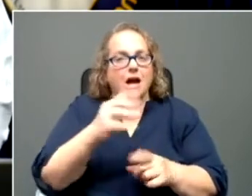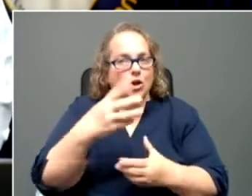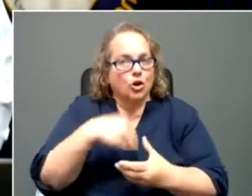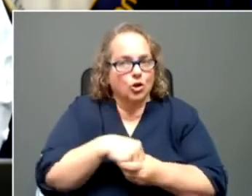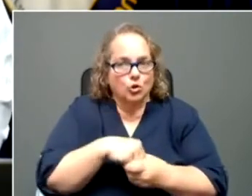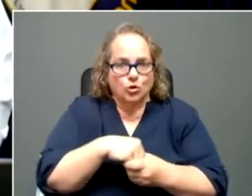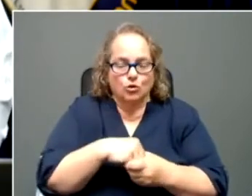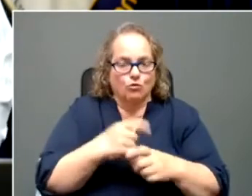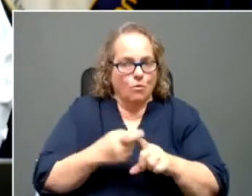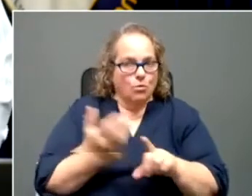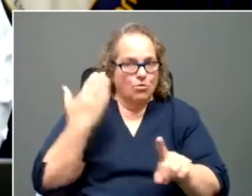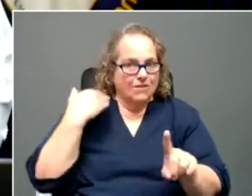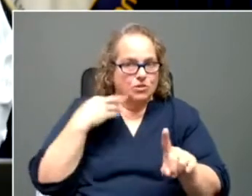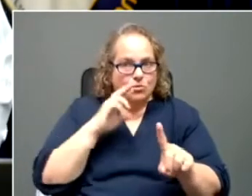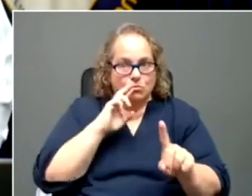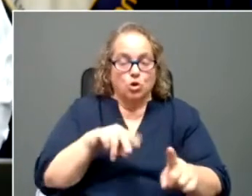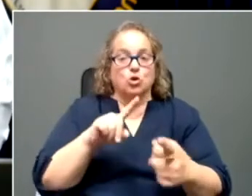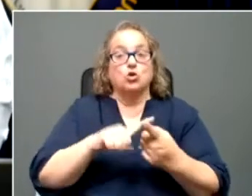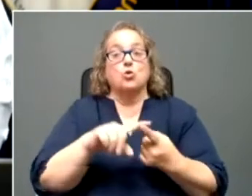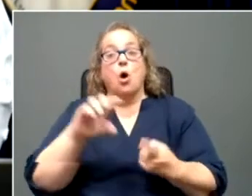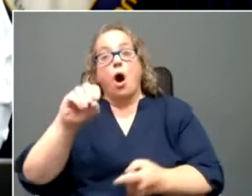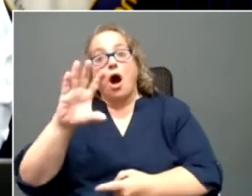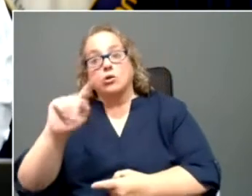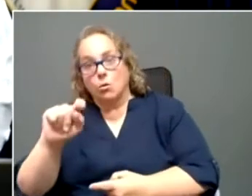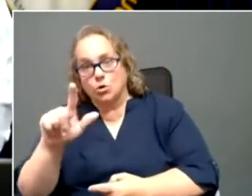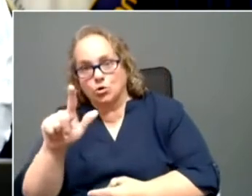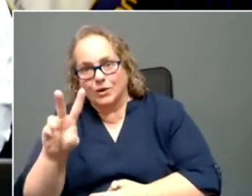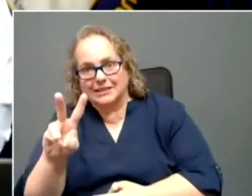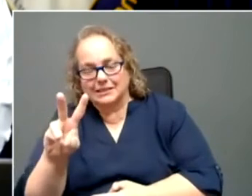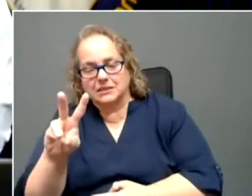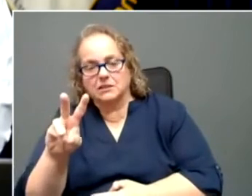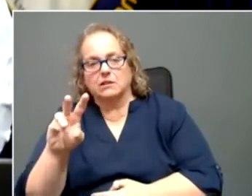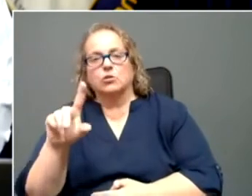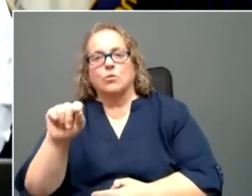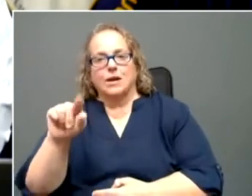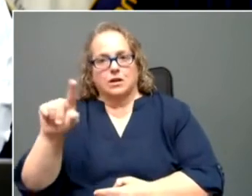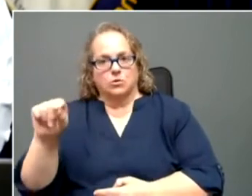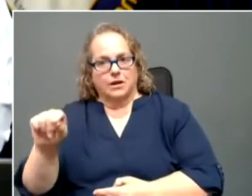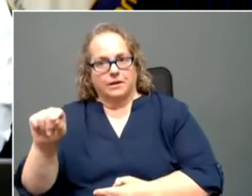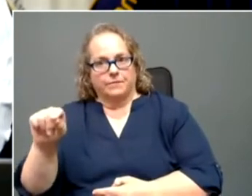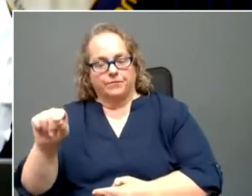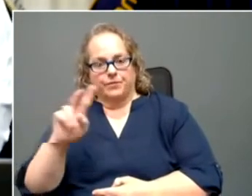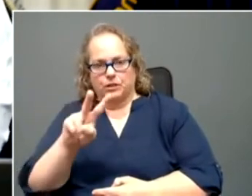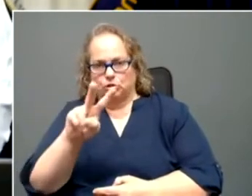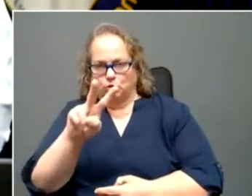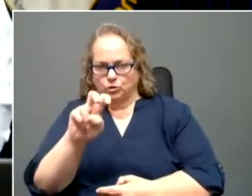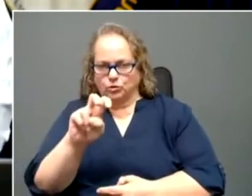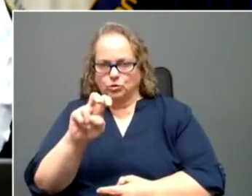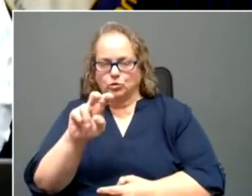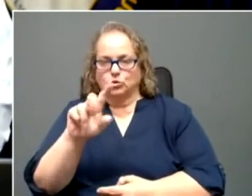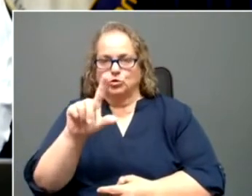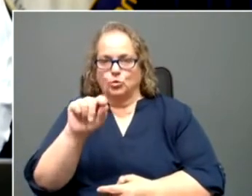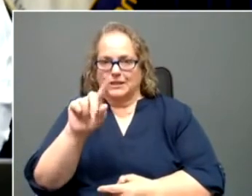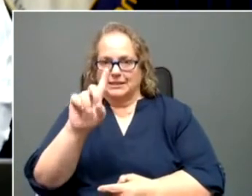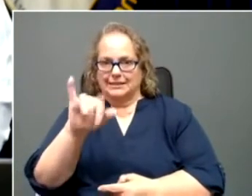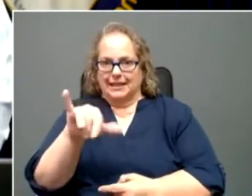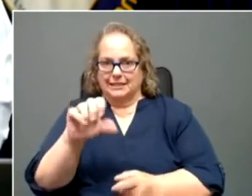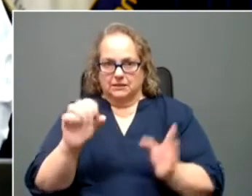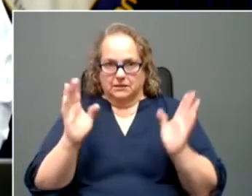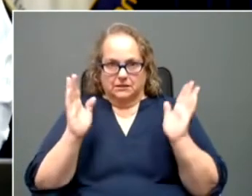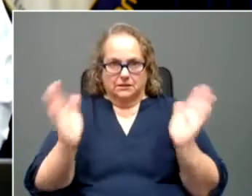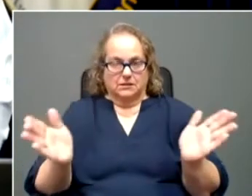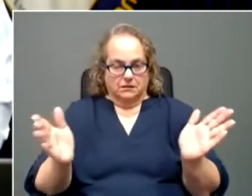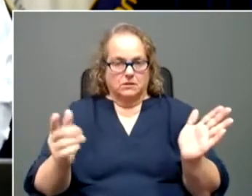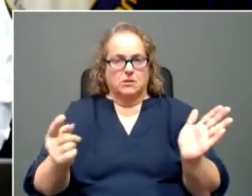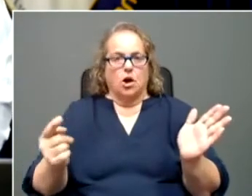reporting to October 26th of 2020. That's 220 days. So it's going back